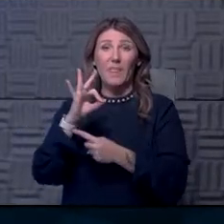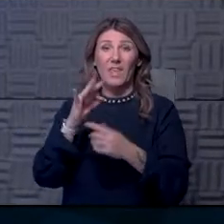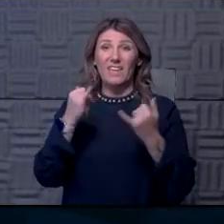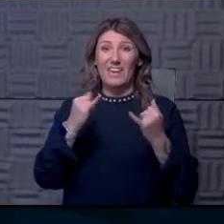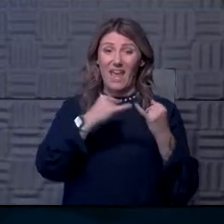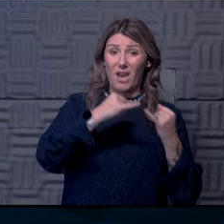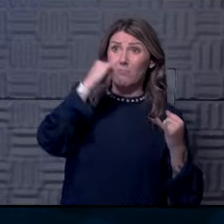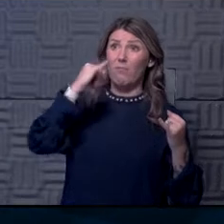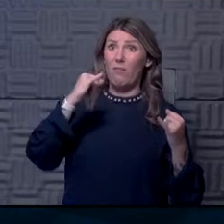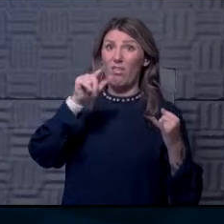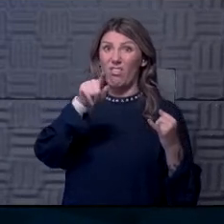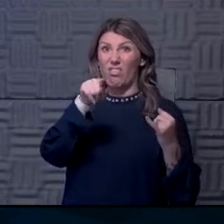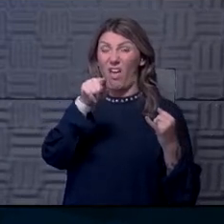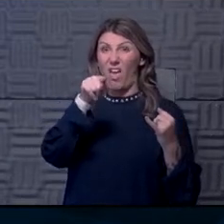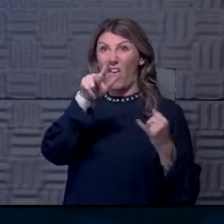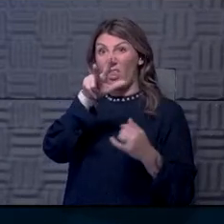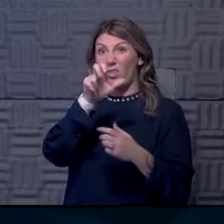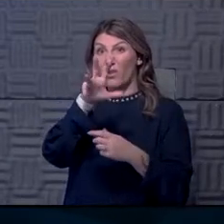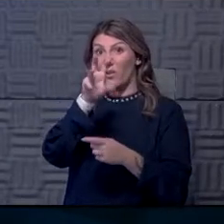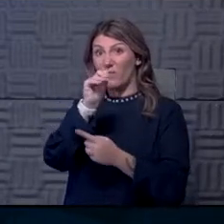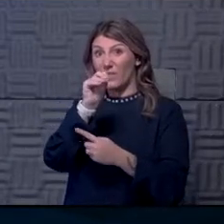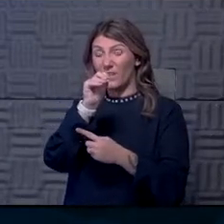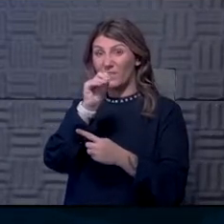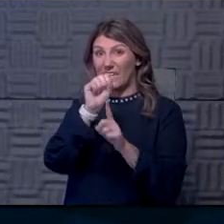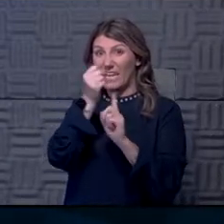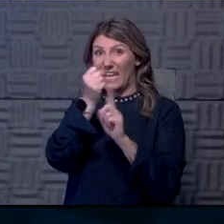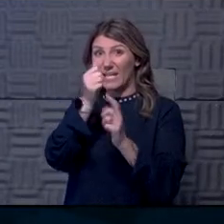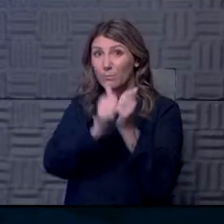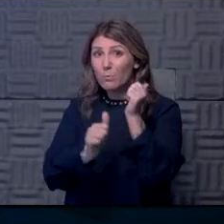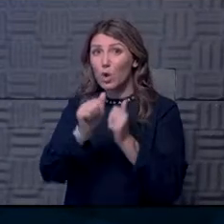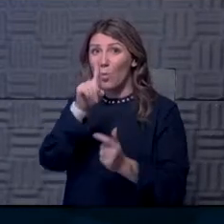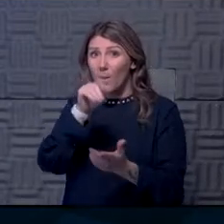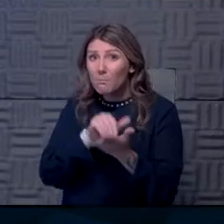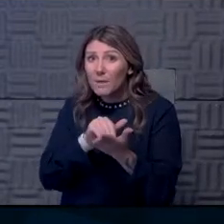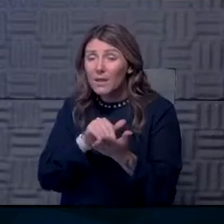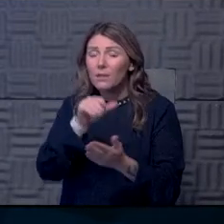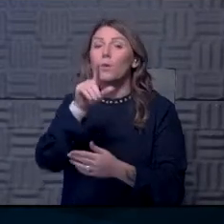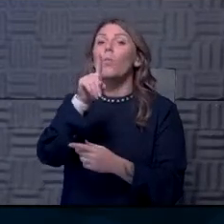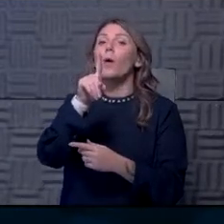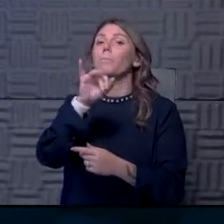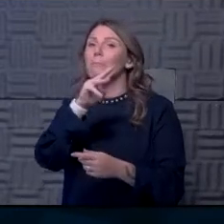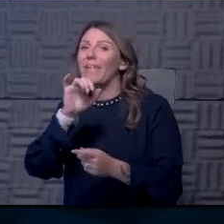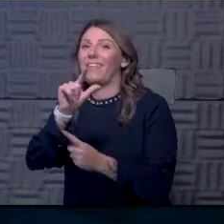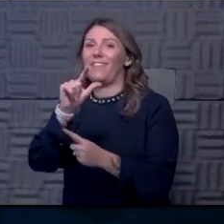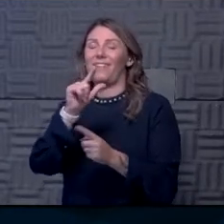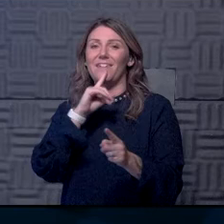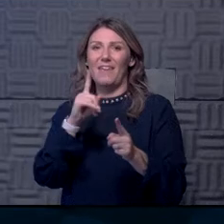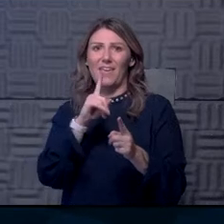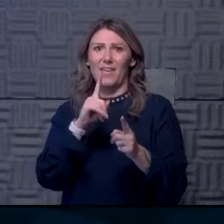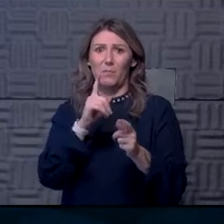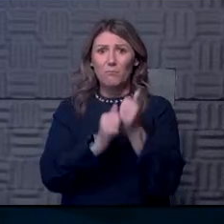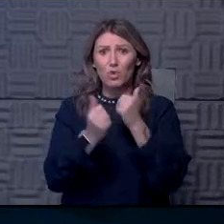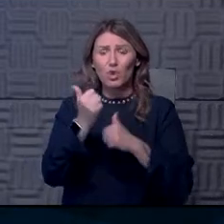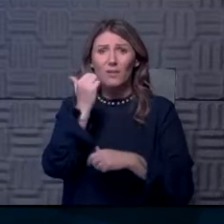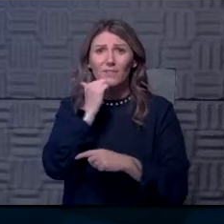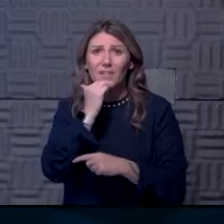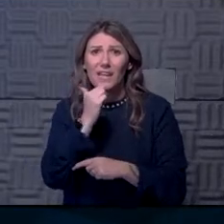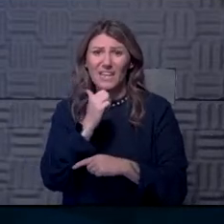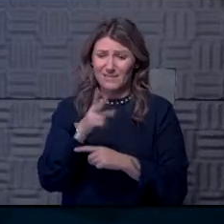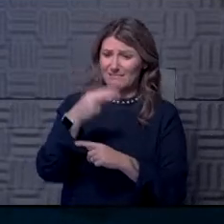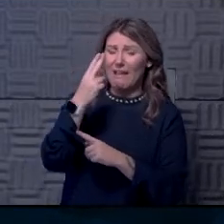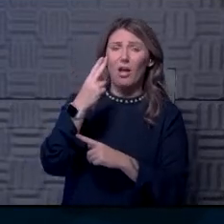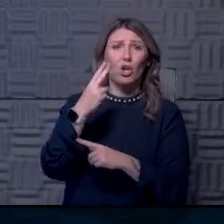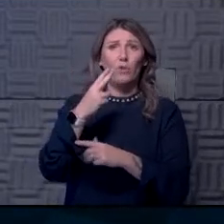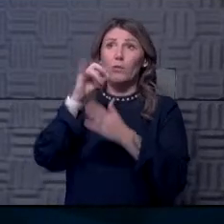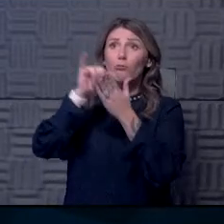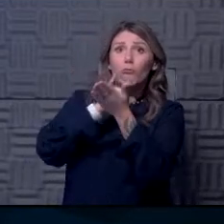now of three hundred and fifty cases per million on average per day, which is higher again than New York in March or